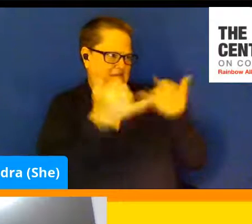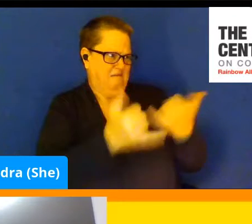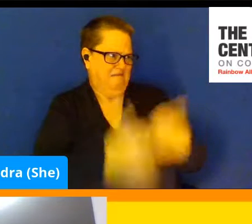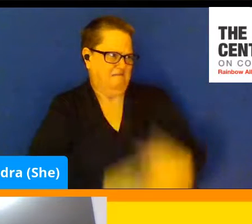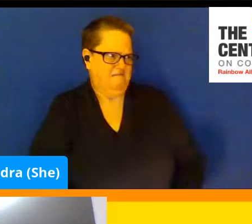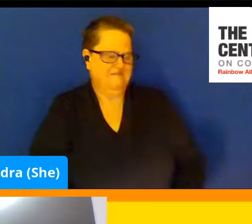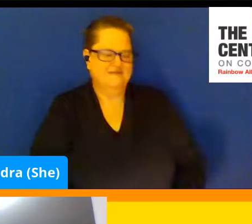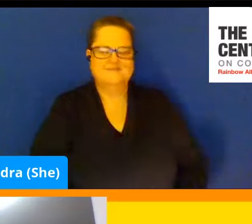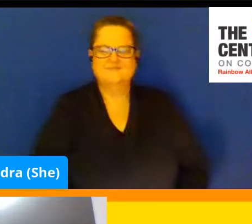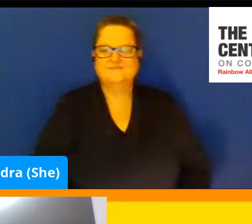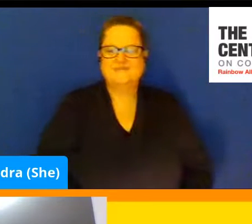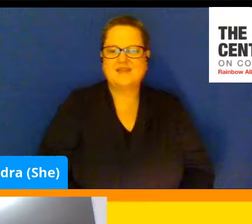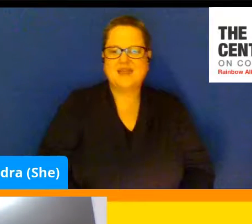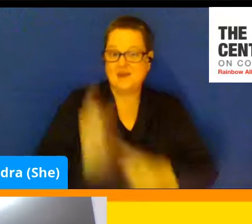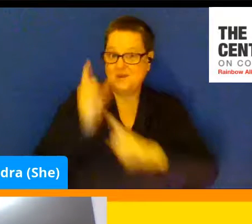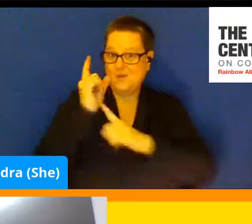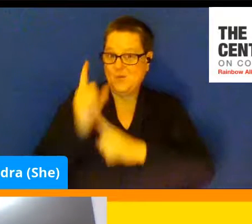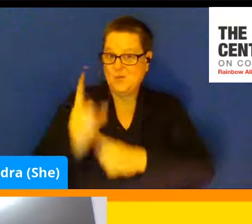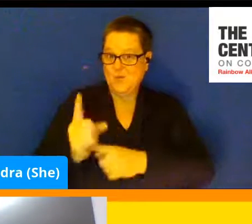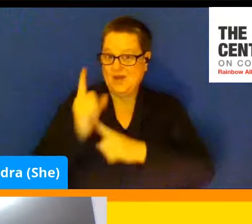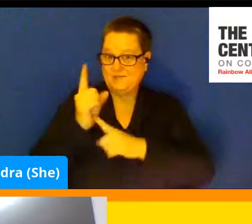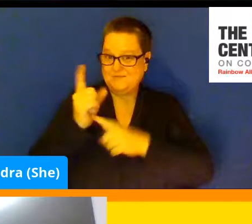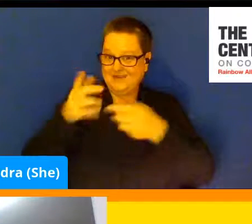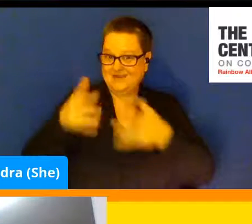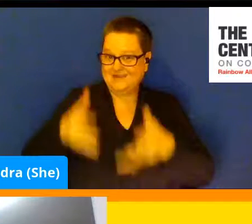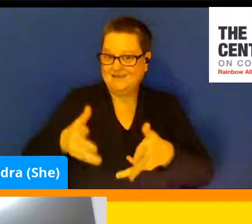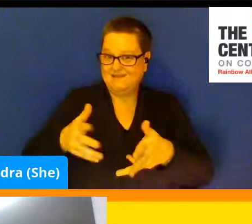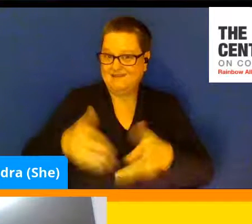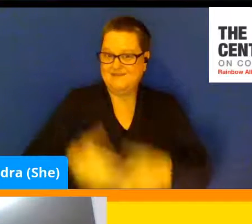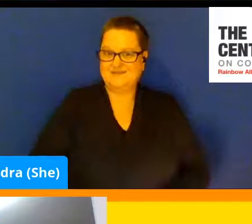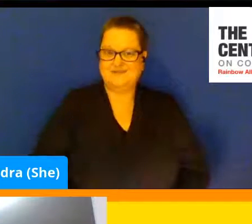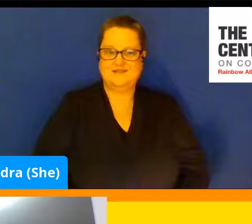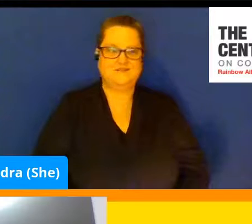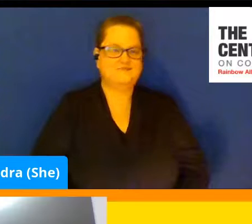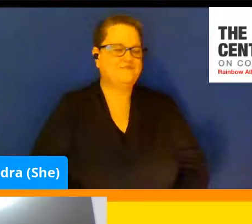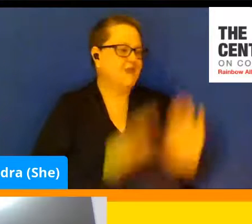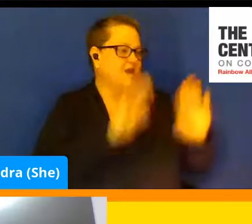All right. We got one more minute here on the timer. Awesome.